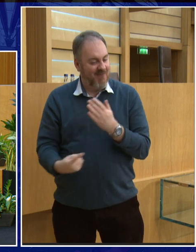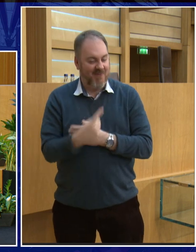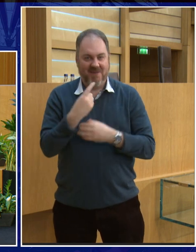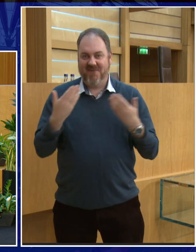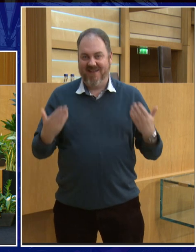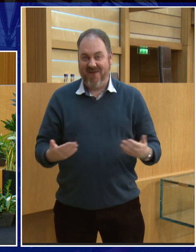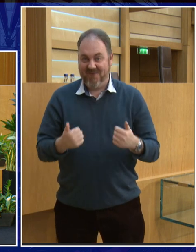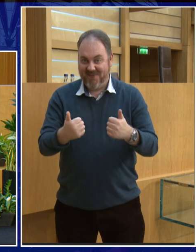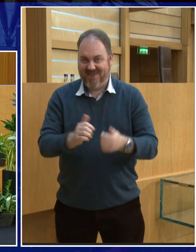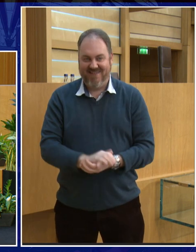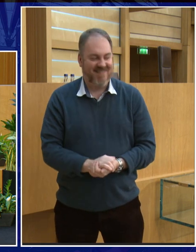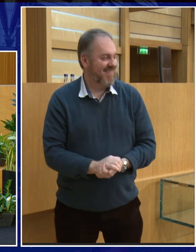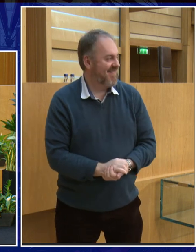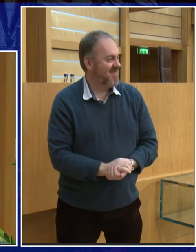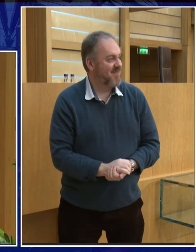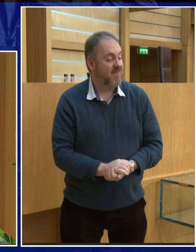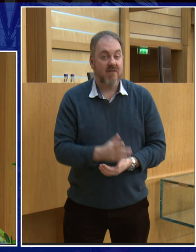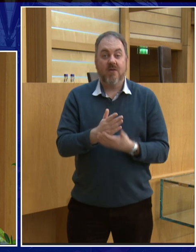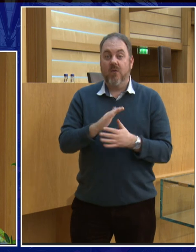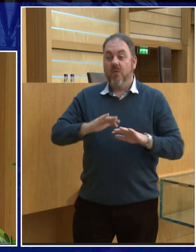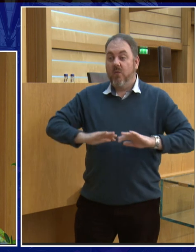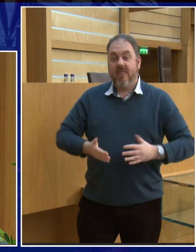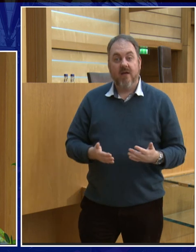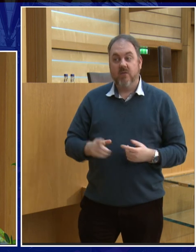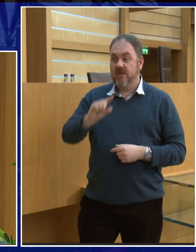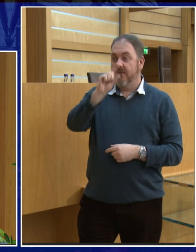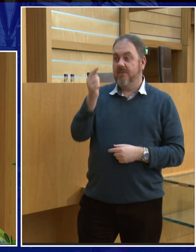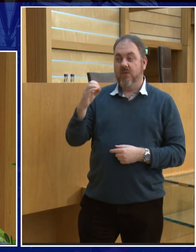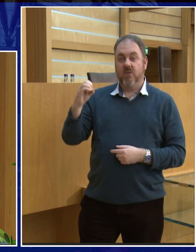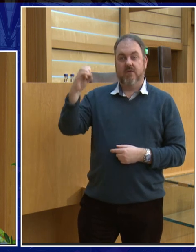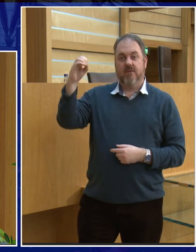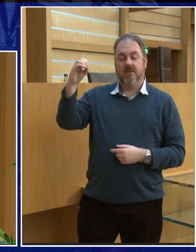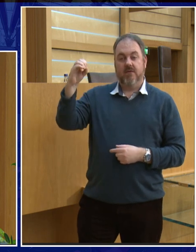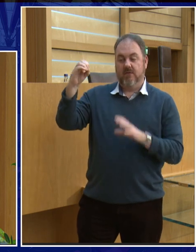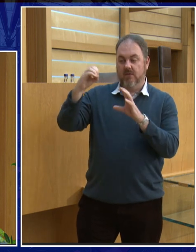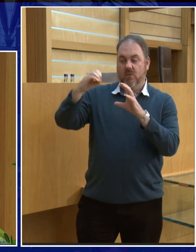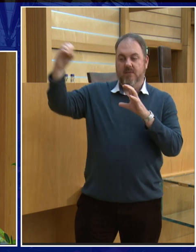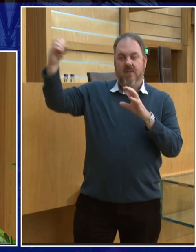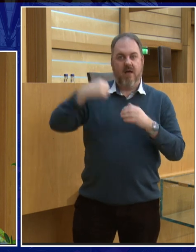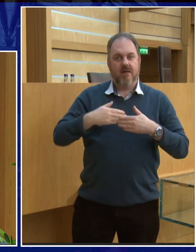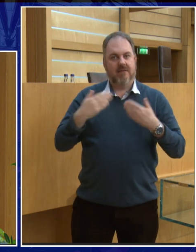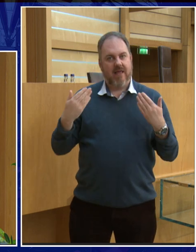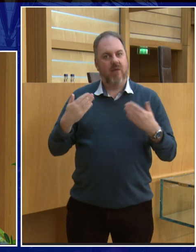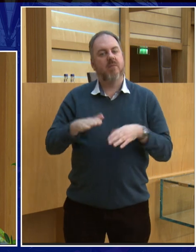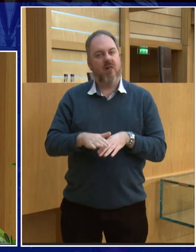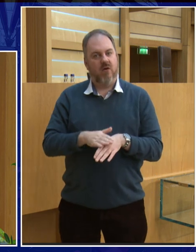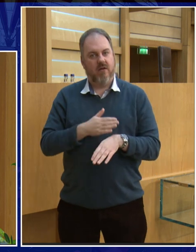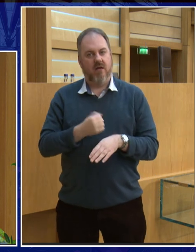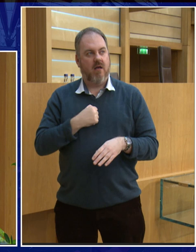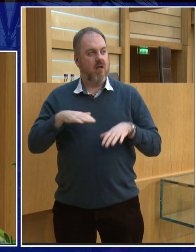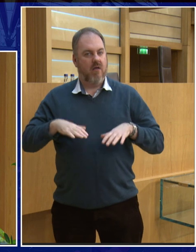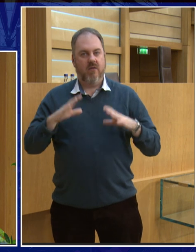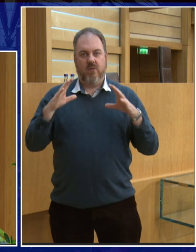as the moon moves away from us so if we didn't have a moon our days would be a lot longer our earth would be a lot less stable